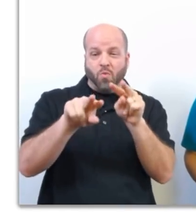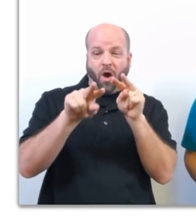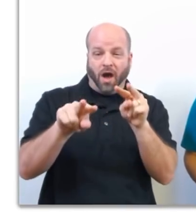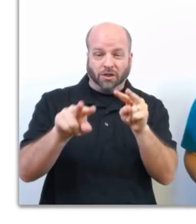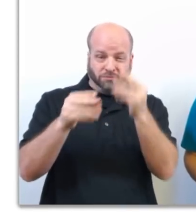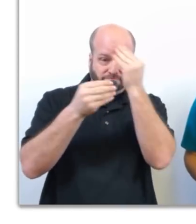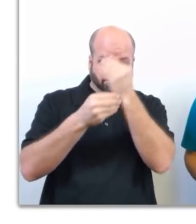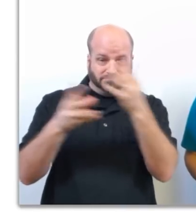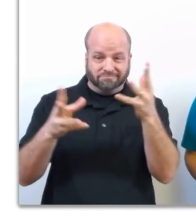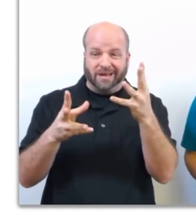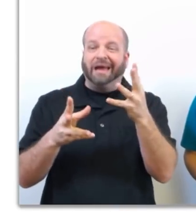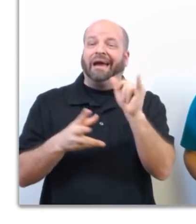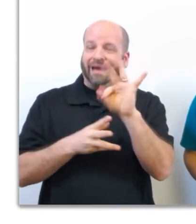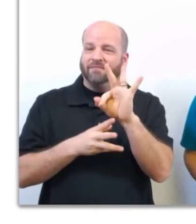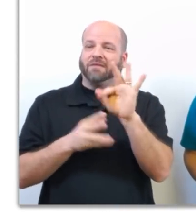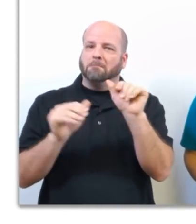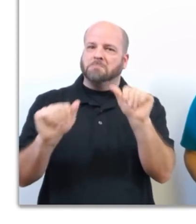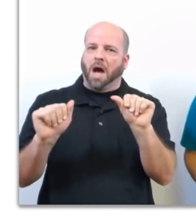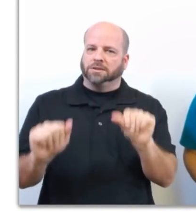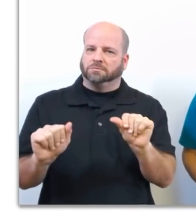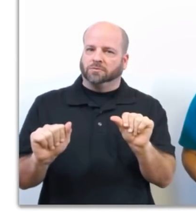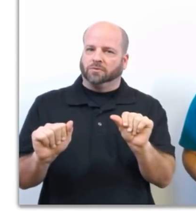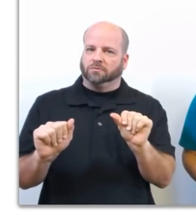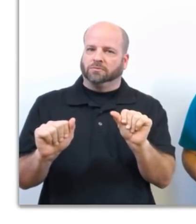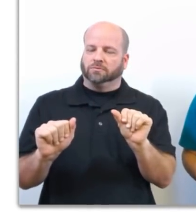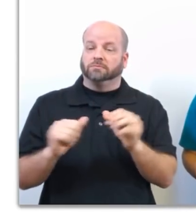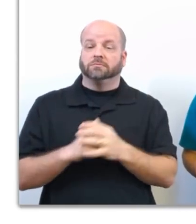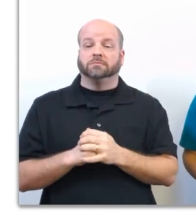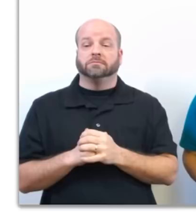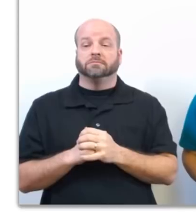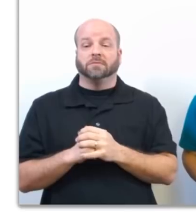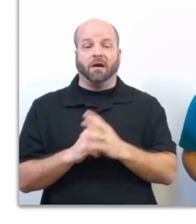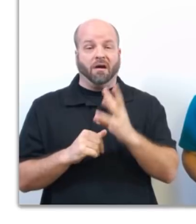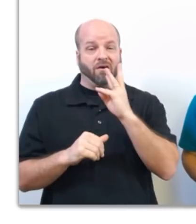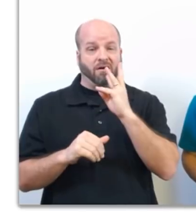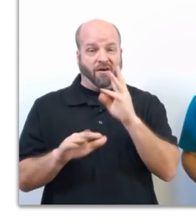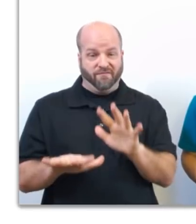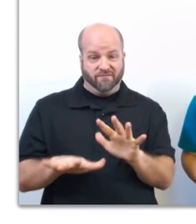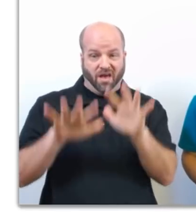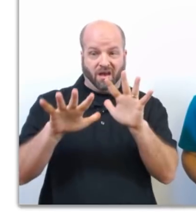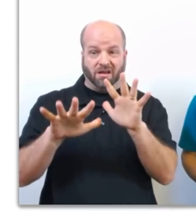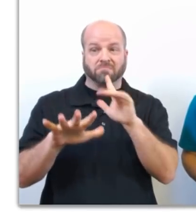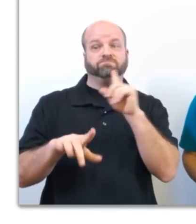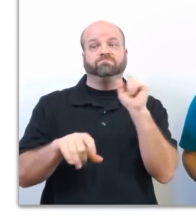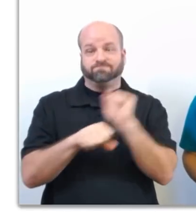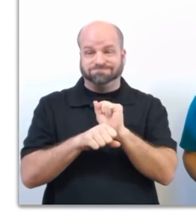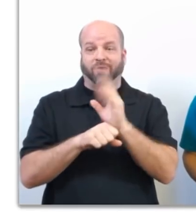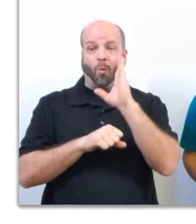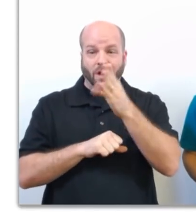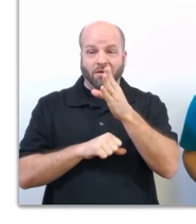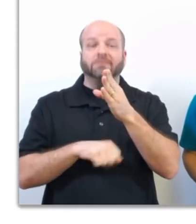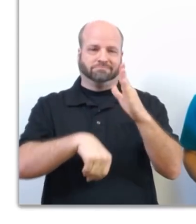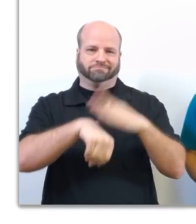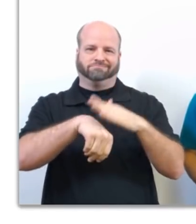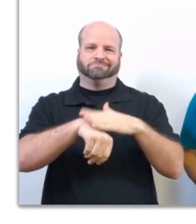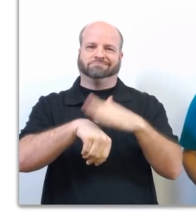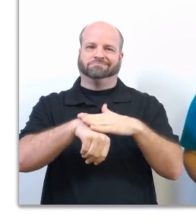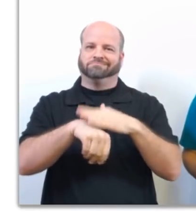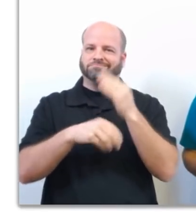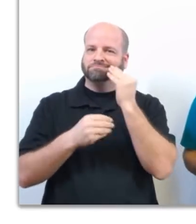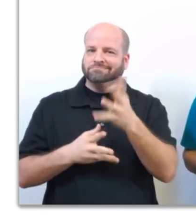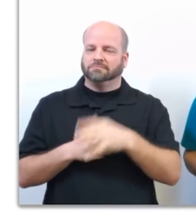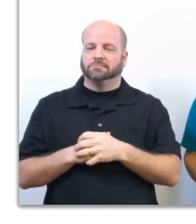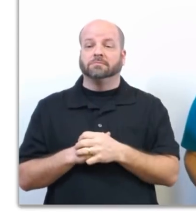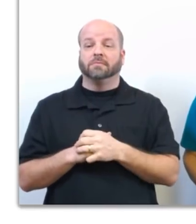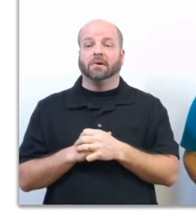expected to become favorable for flooding. Once flooding is likely to develop very soon, a warning is issued. Keep